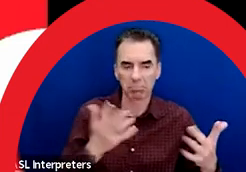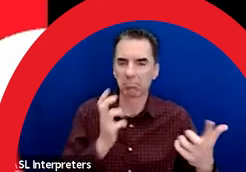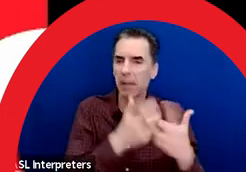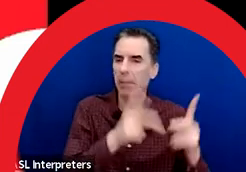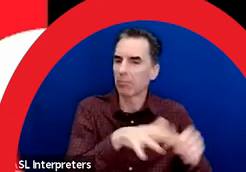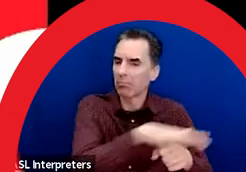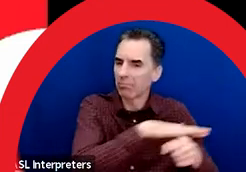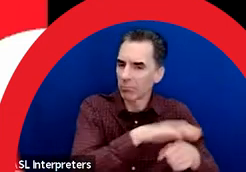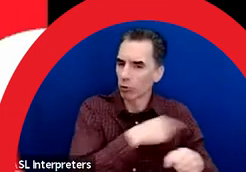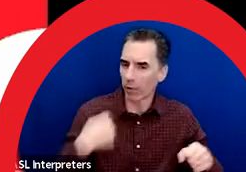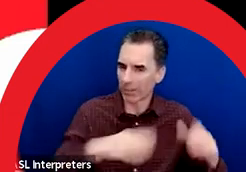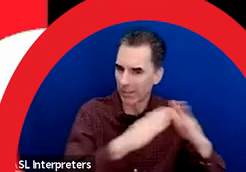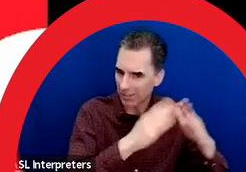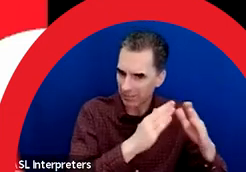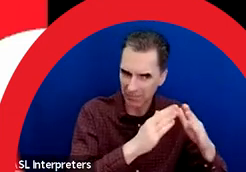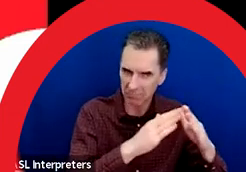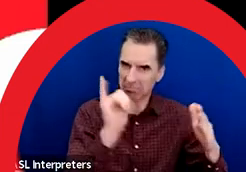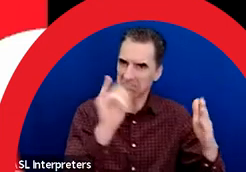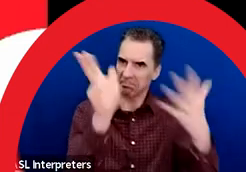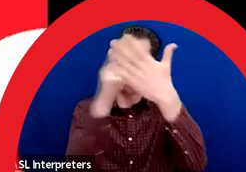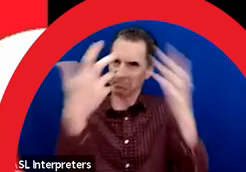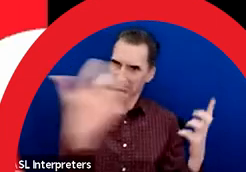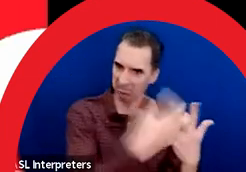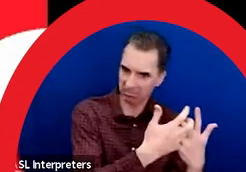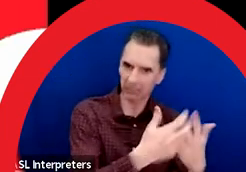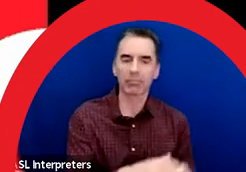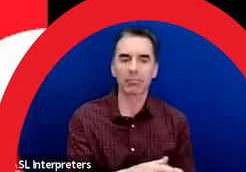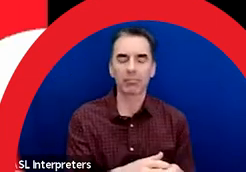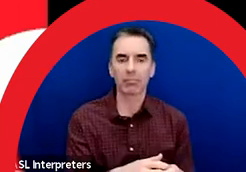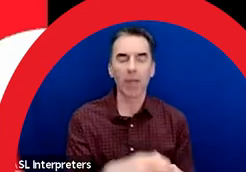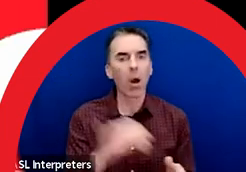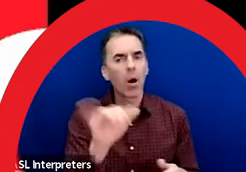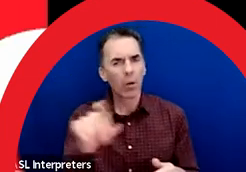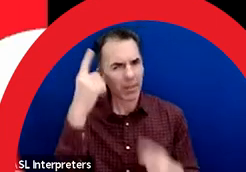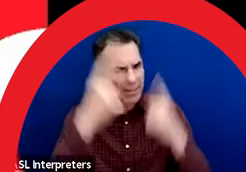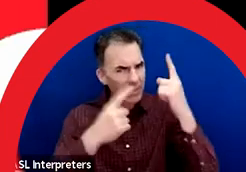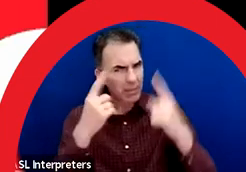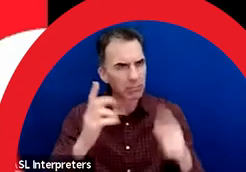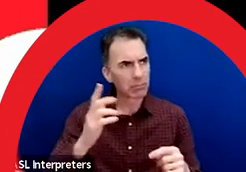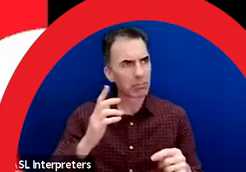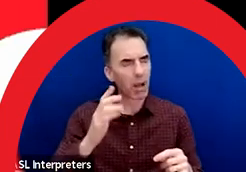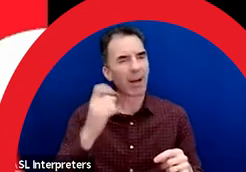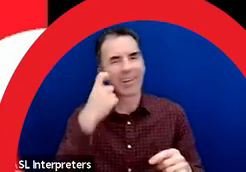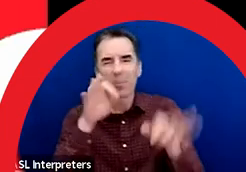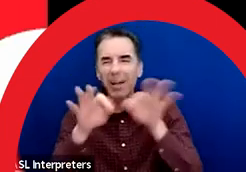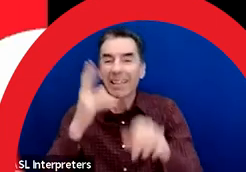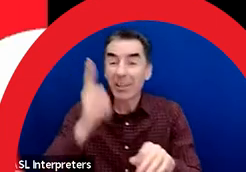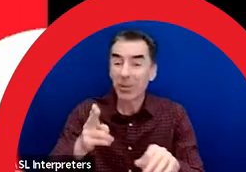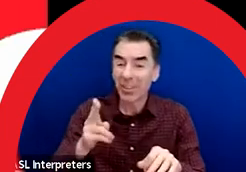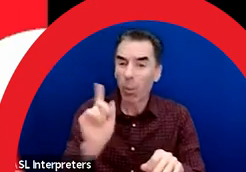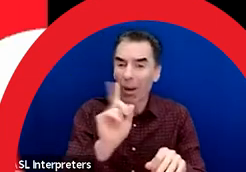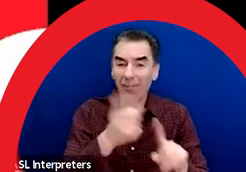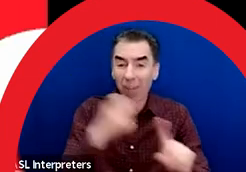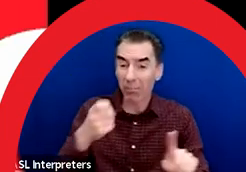We'd like the artists to consider the historical and present day context of the location and the variety of cultural communities